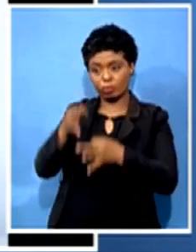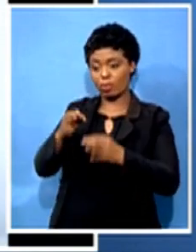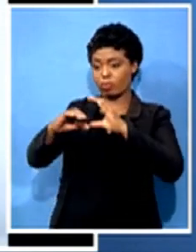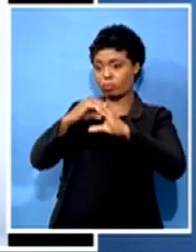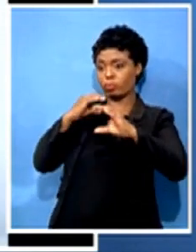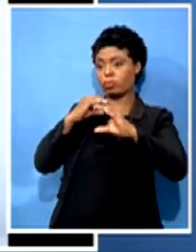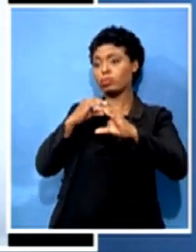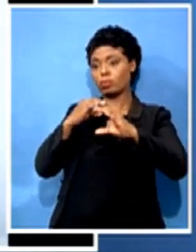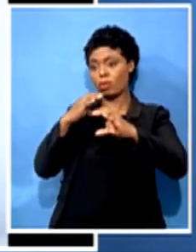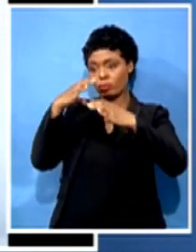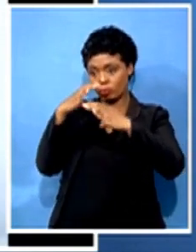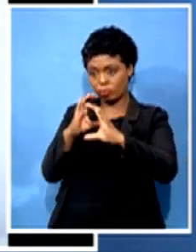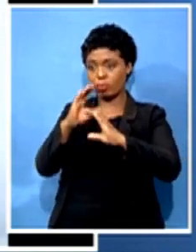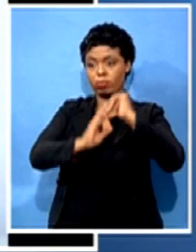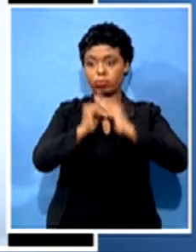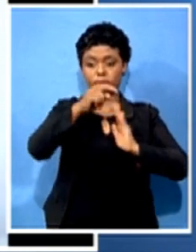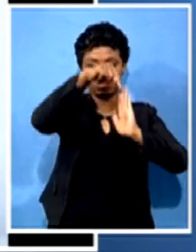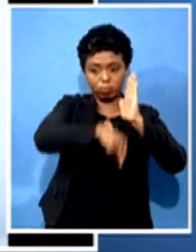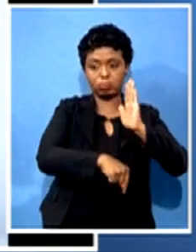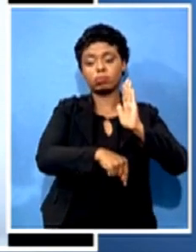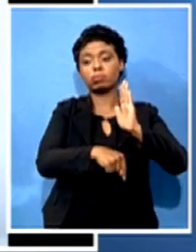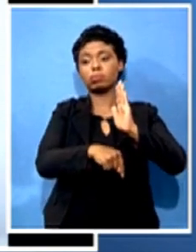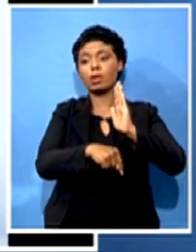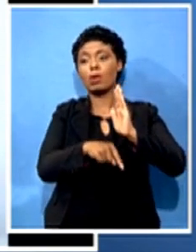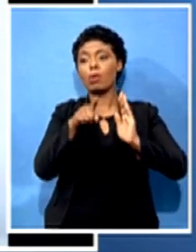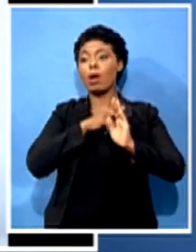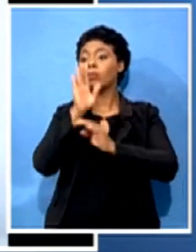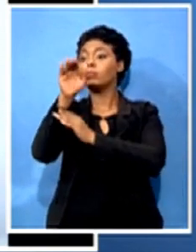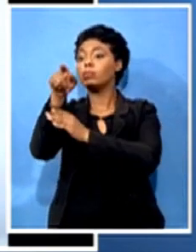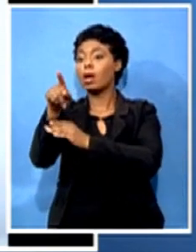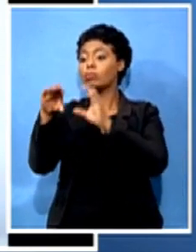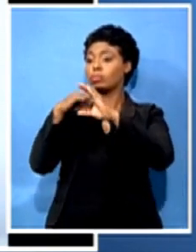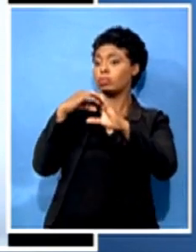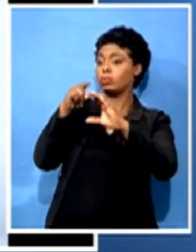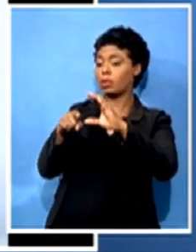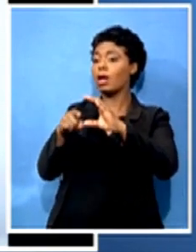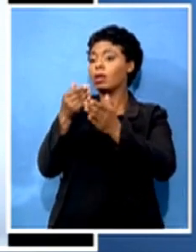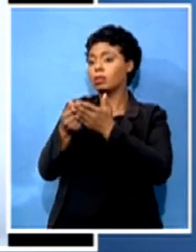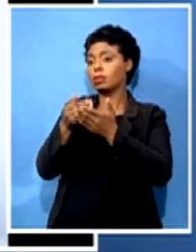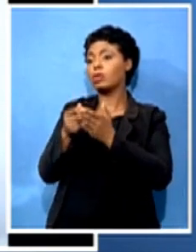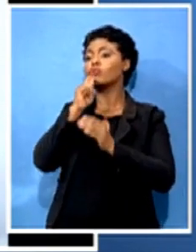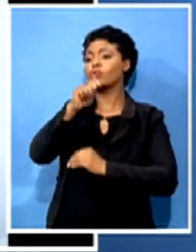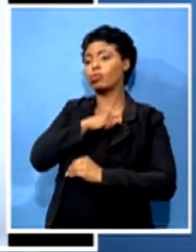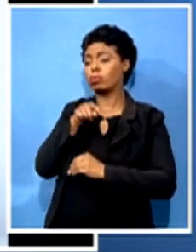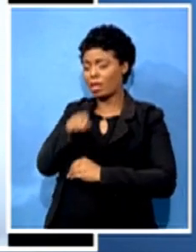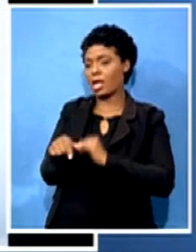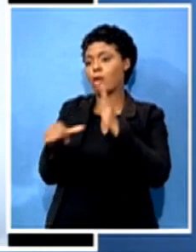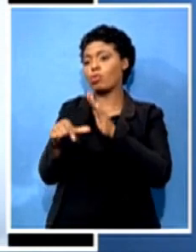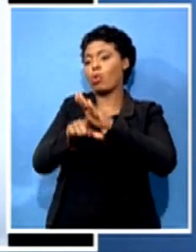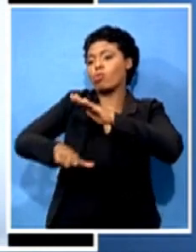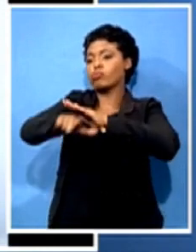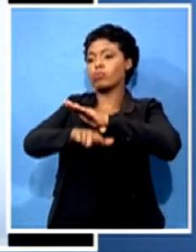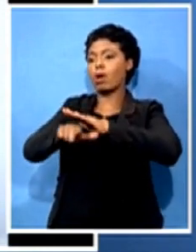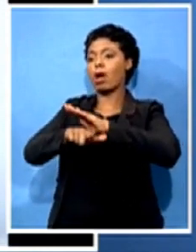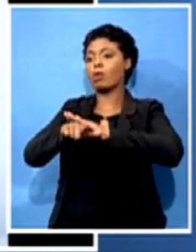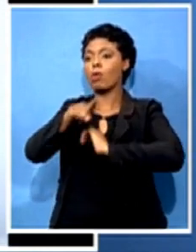investors, you know, do acknowledge that local content policy is important, that, you know, engagement that's open